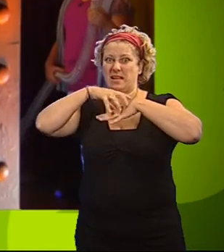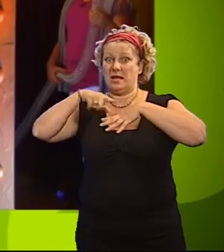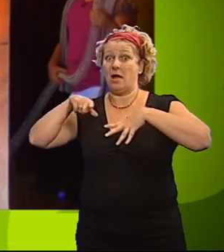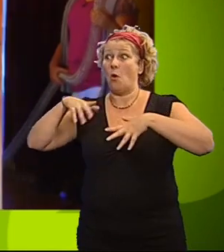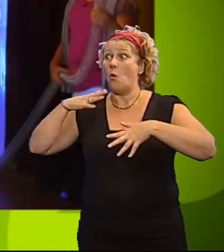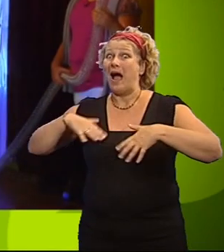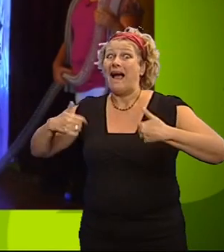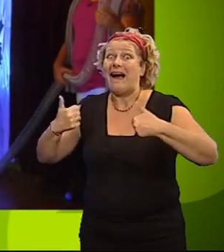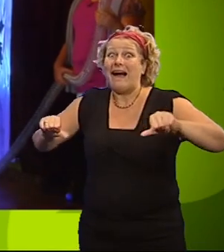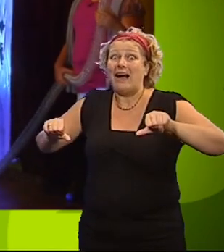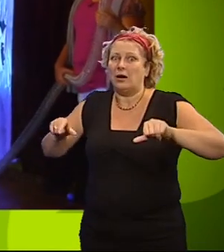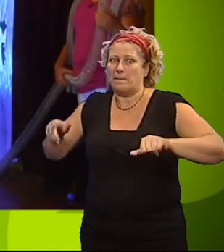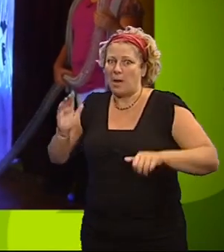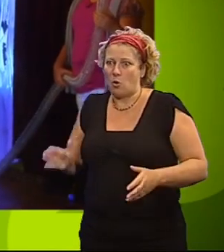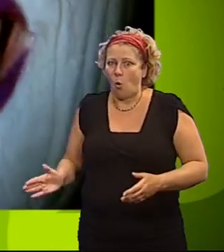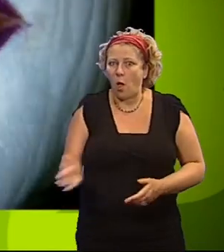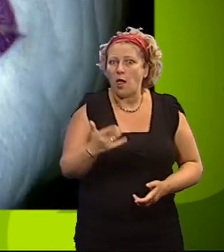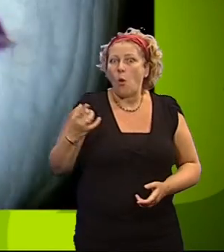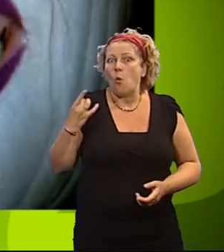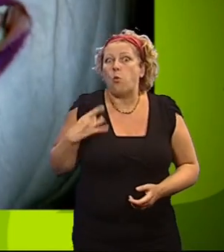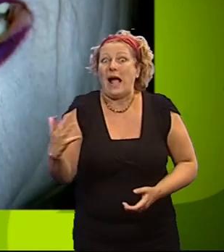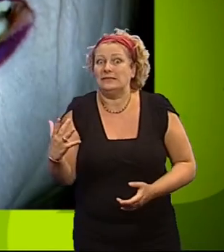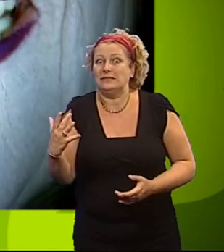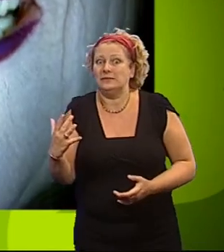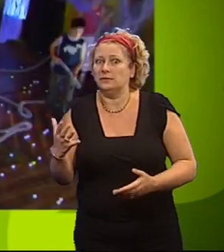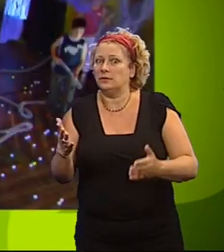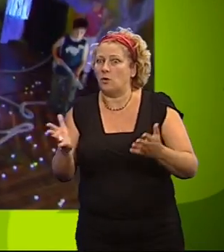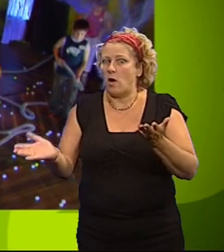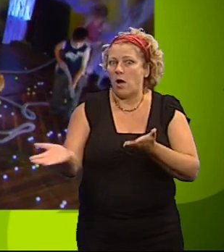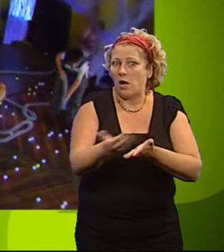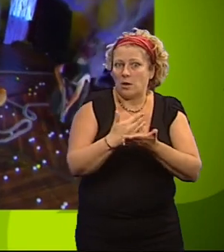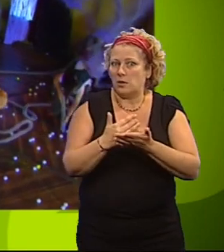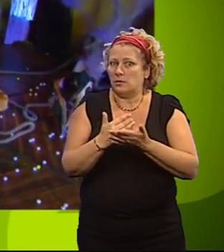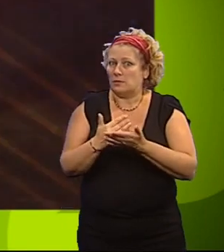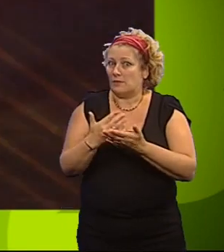seconds in which to do it. Let the challenge begin now.